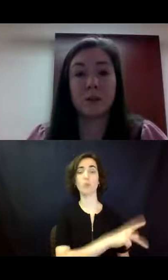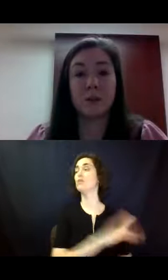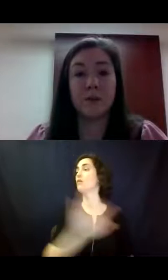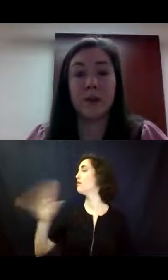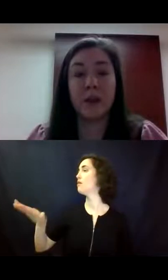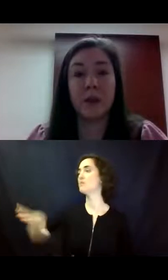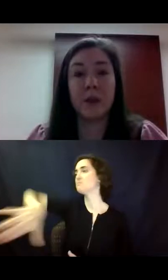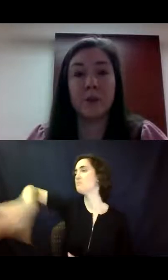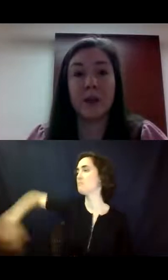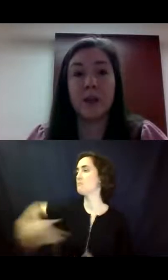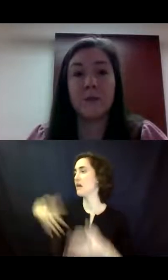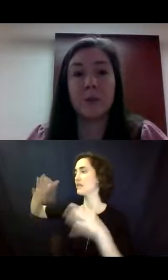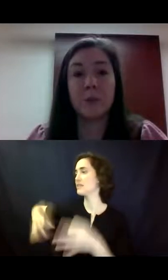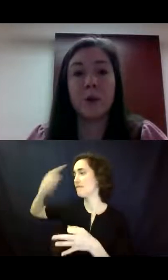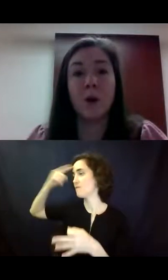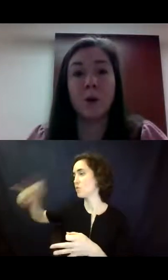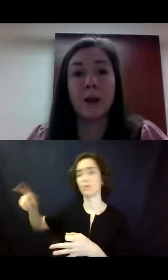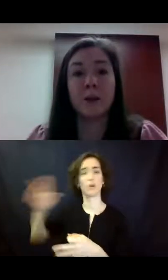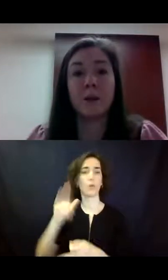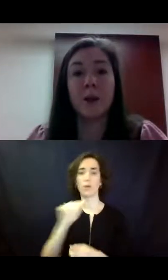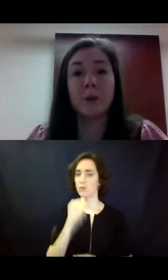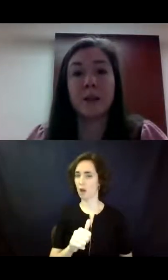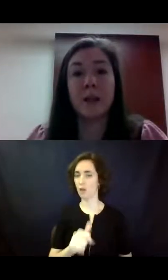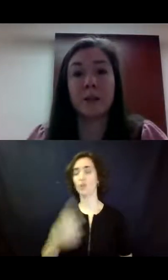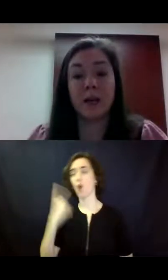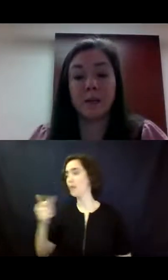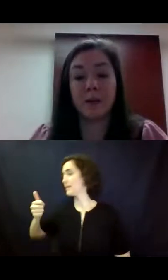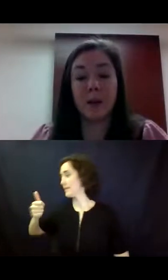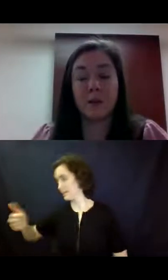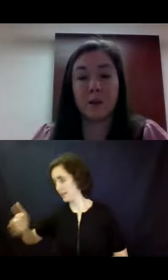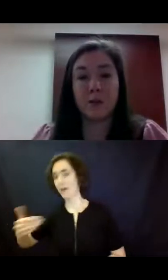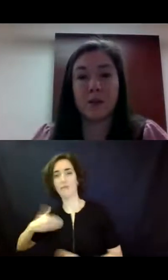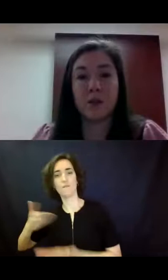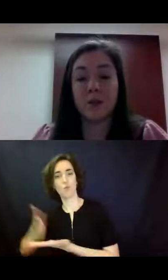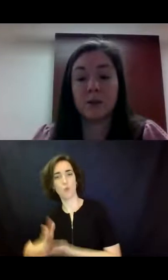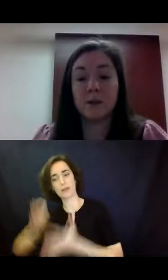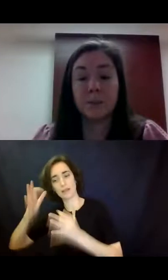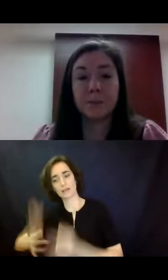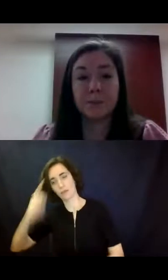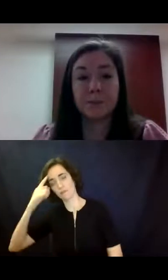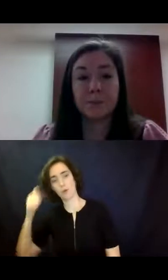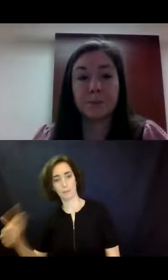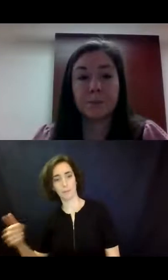for the individual. The individual will always retain the rights to make their own decisions.